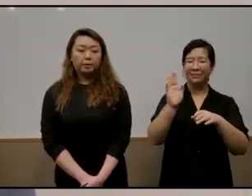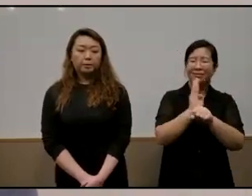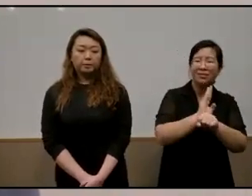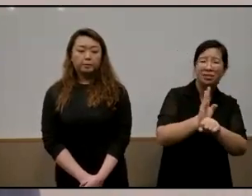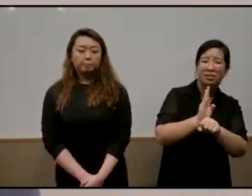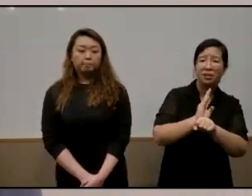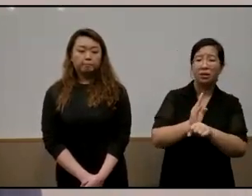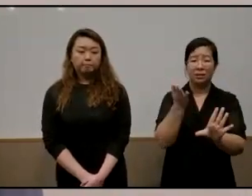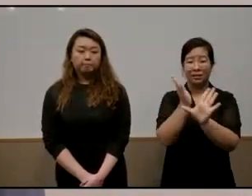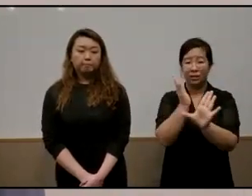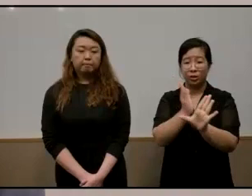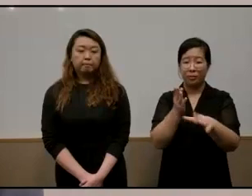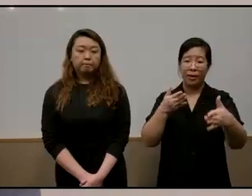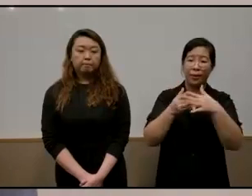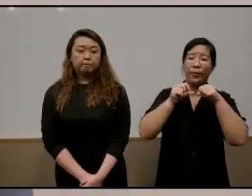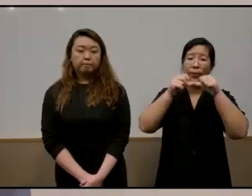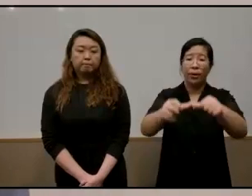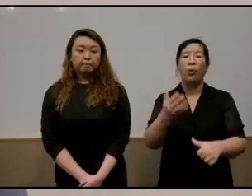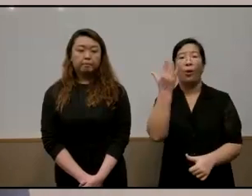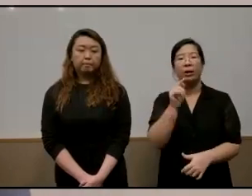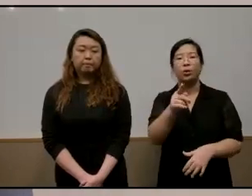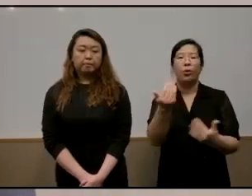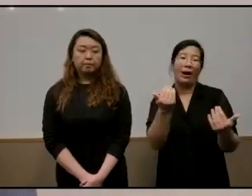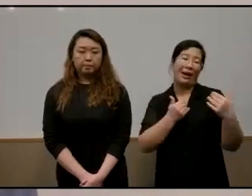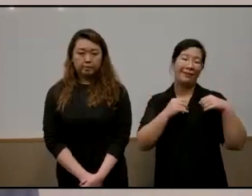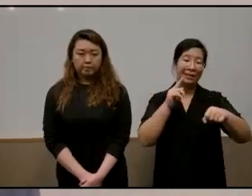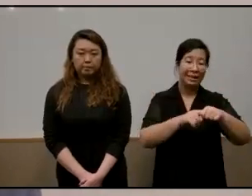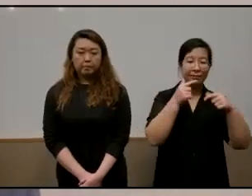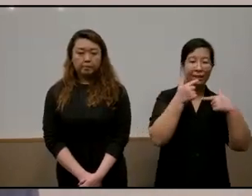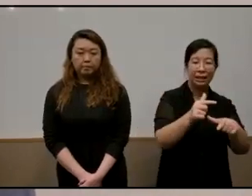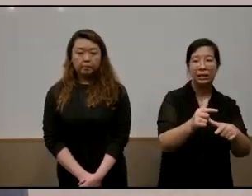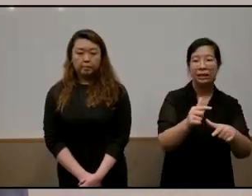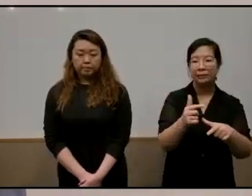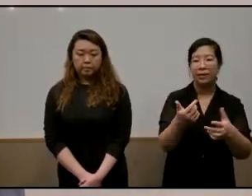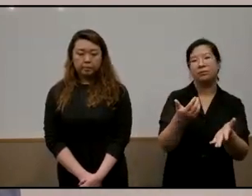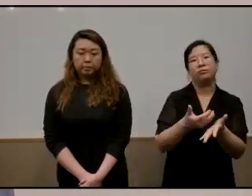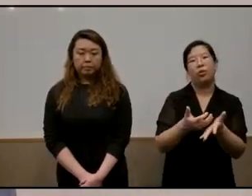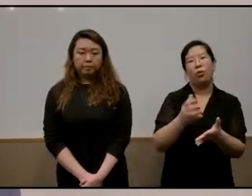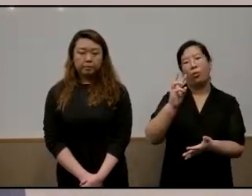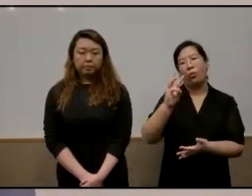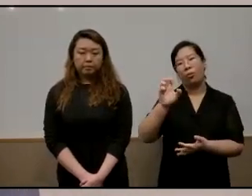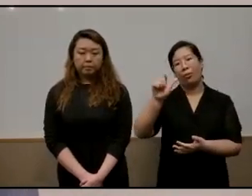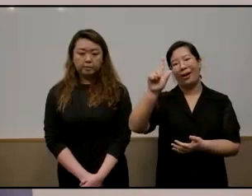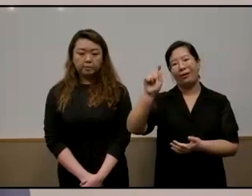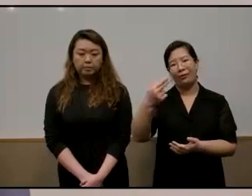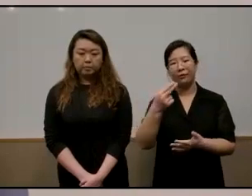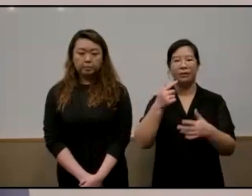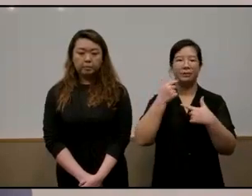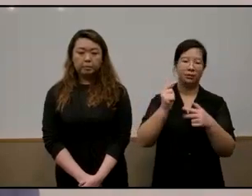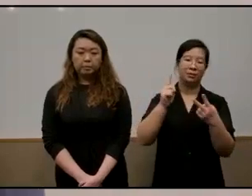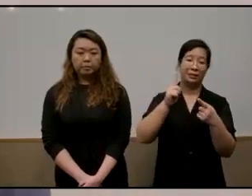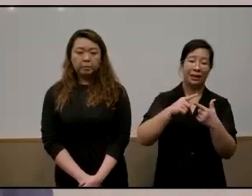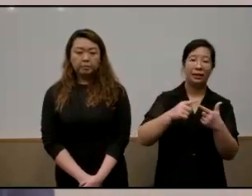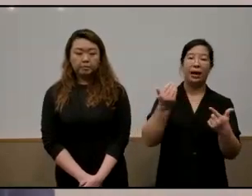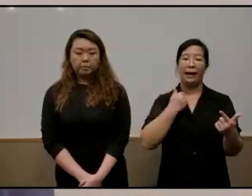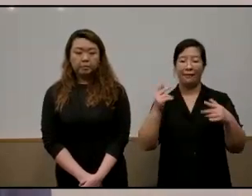because you have a time limit and a wealth limit which richer families don't have secondly that's a physical barrier